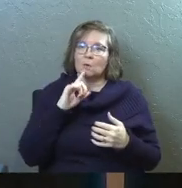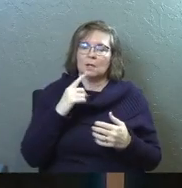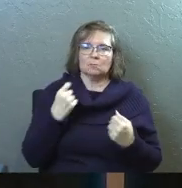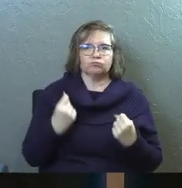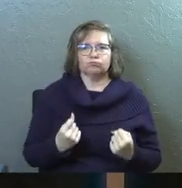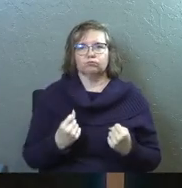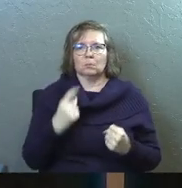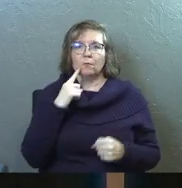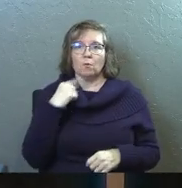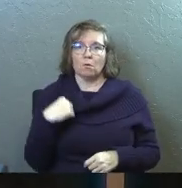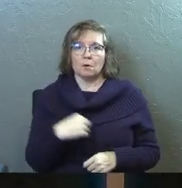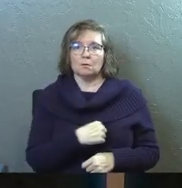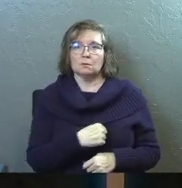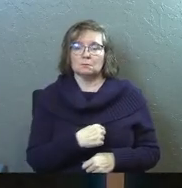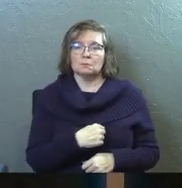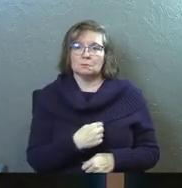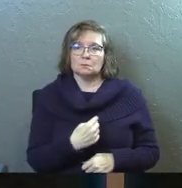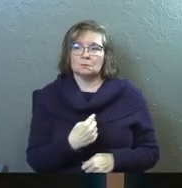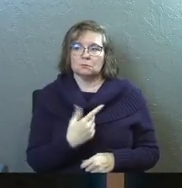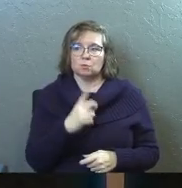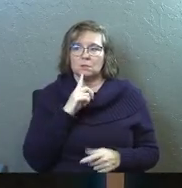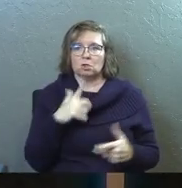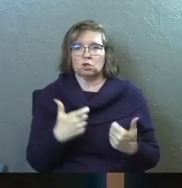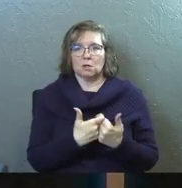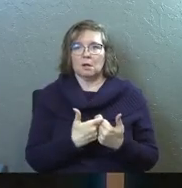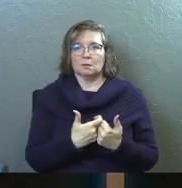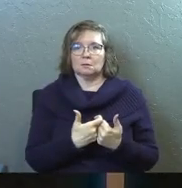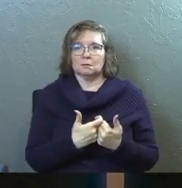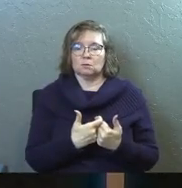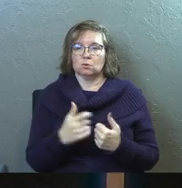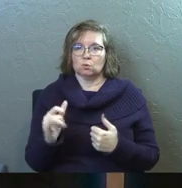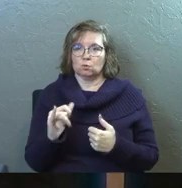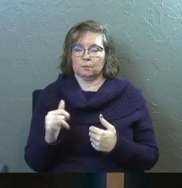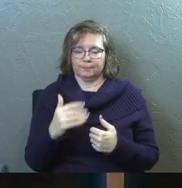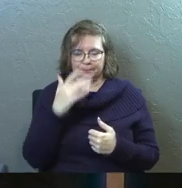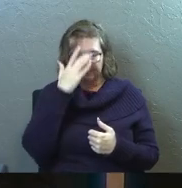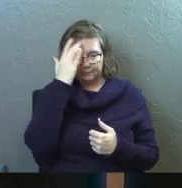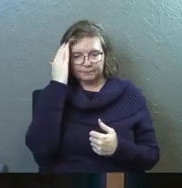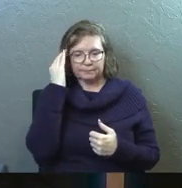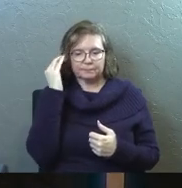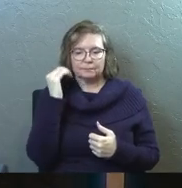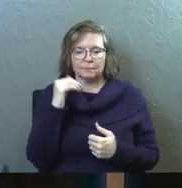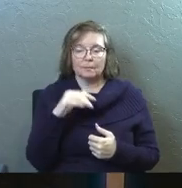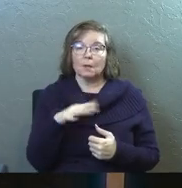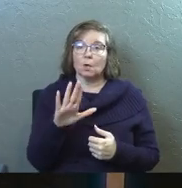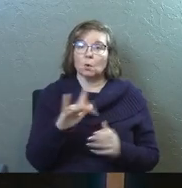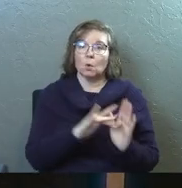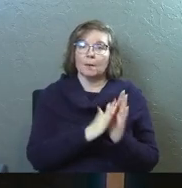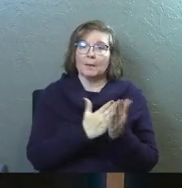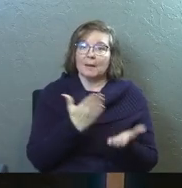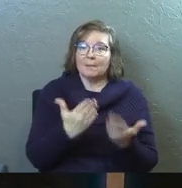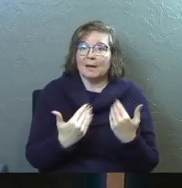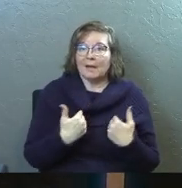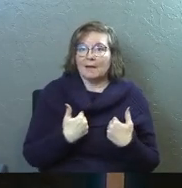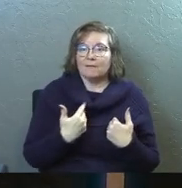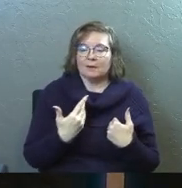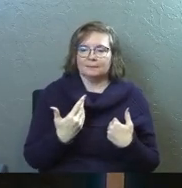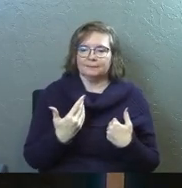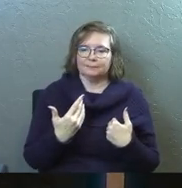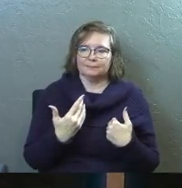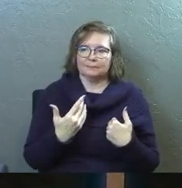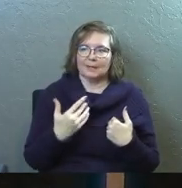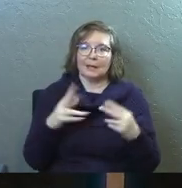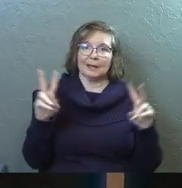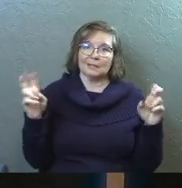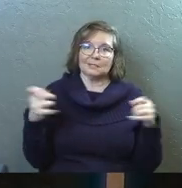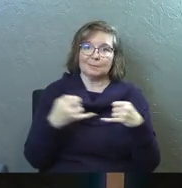powerful for us. It's something really challenging for us in the next little chunk of scripture. And your Bible might have like a, like